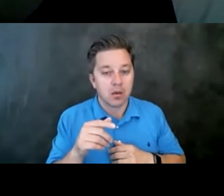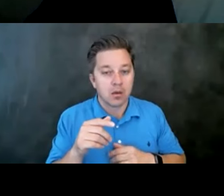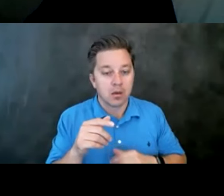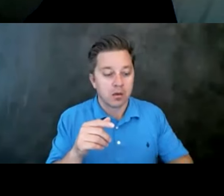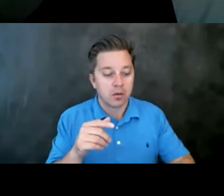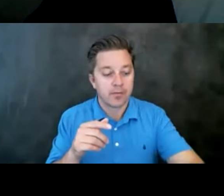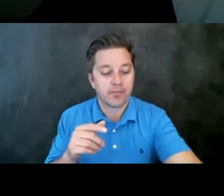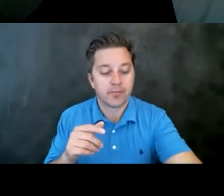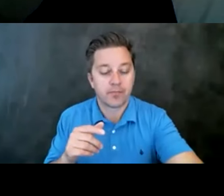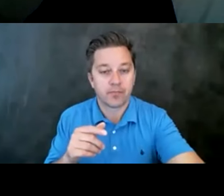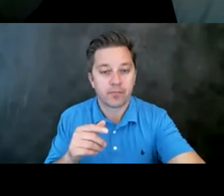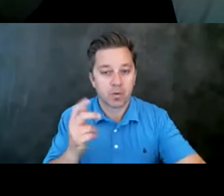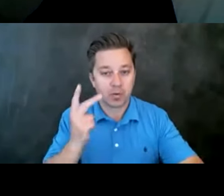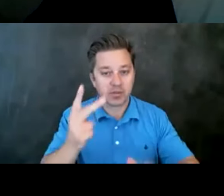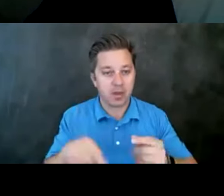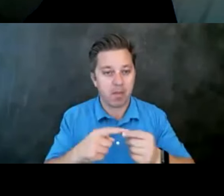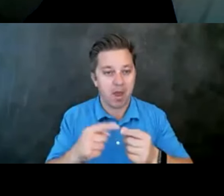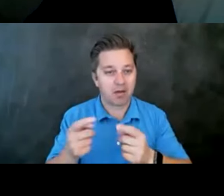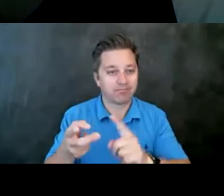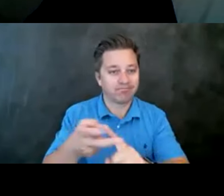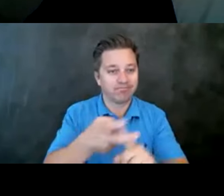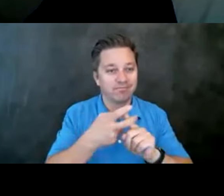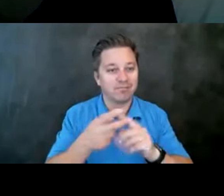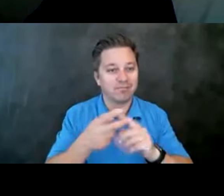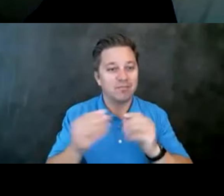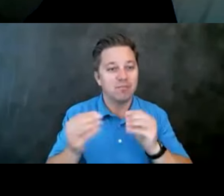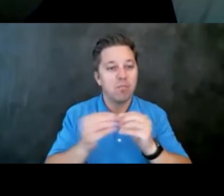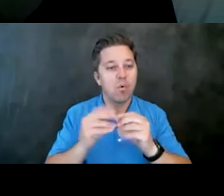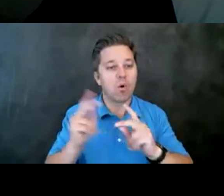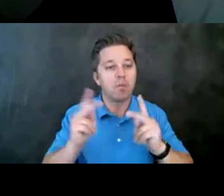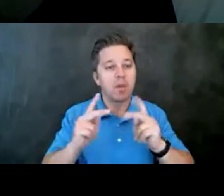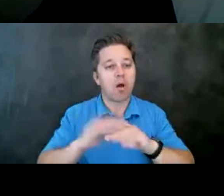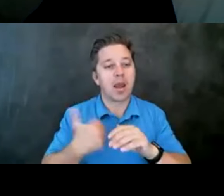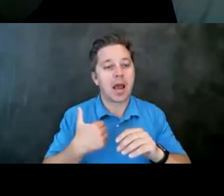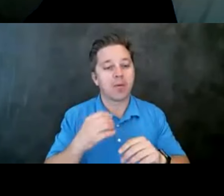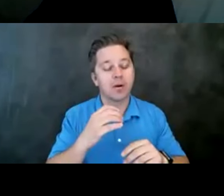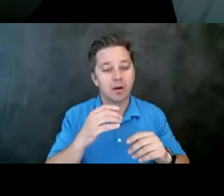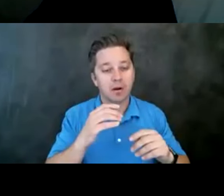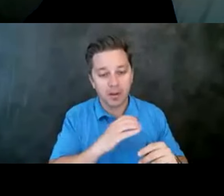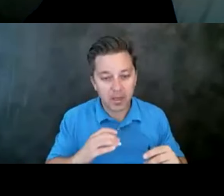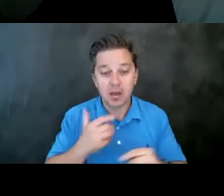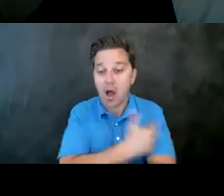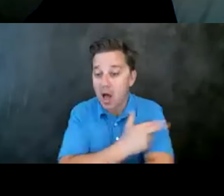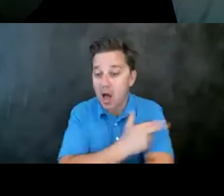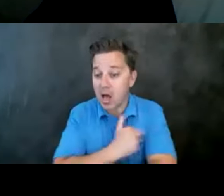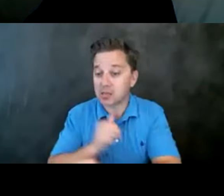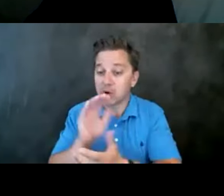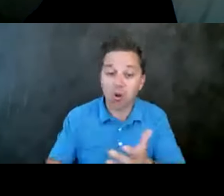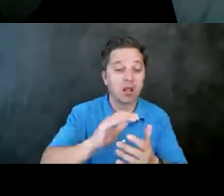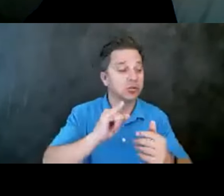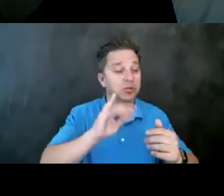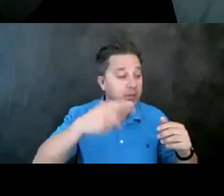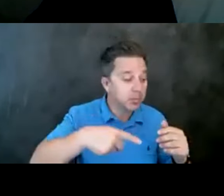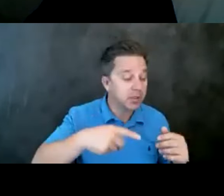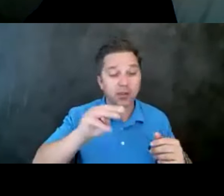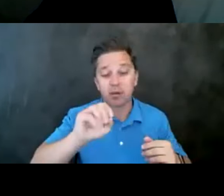getting more people on our committee, um, hospitals, colleges, IEHP, Molina, uh, maybe